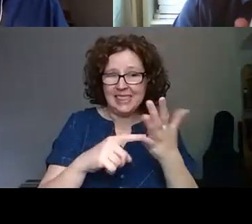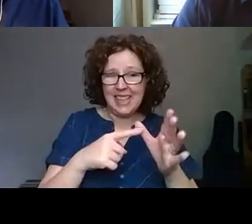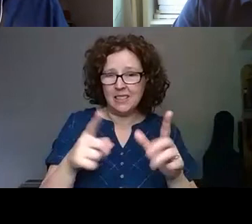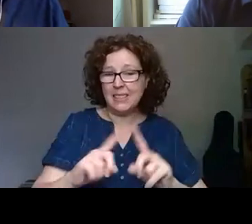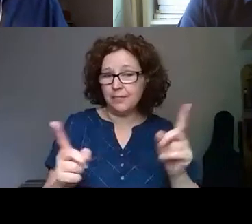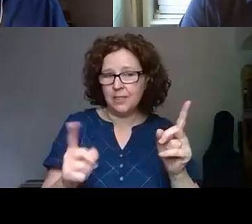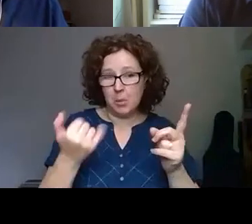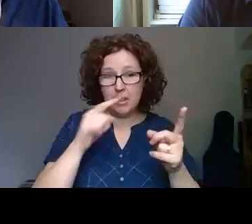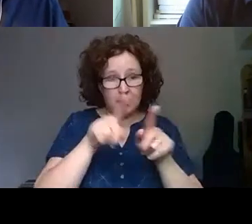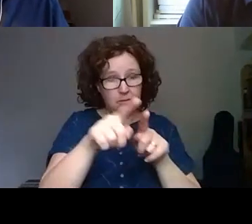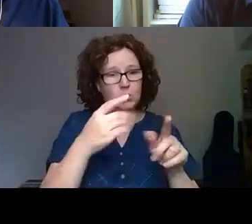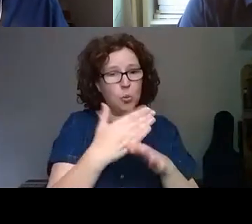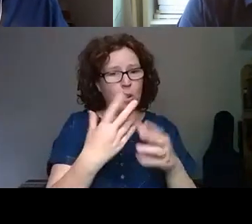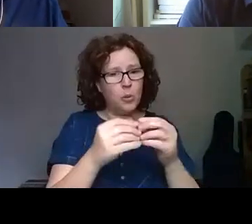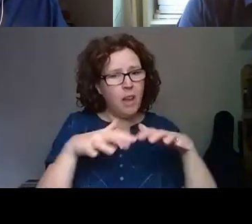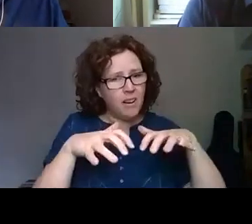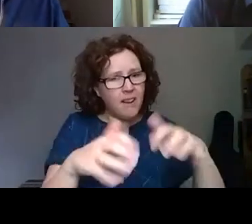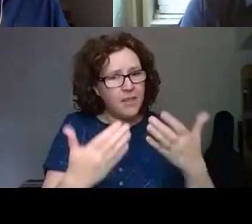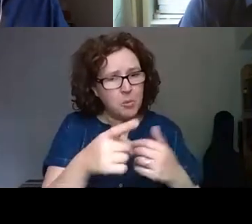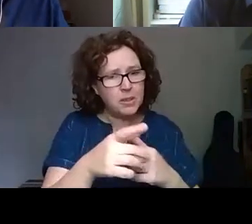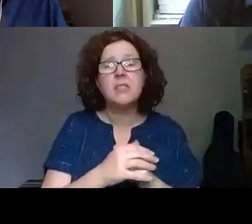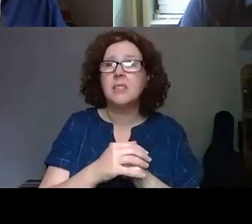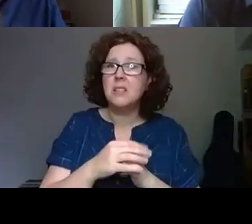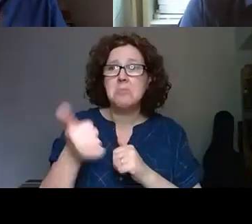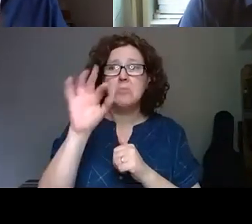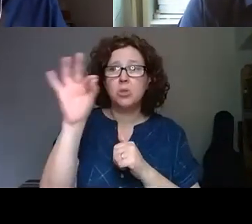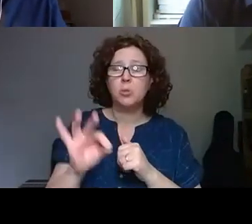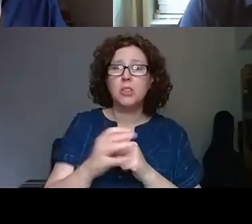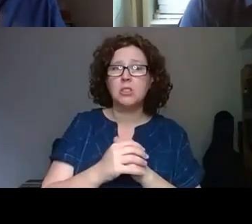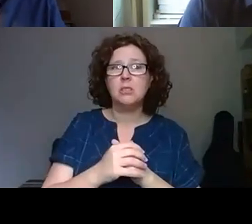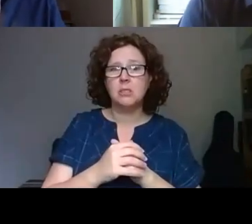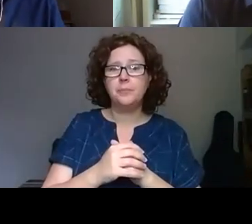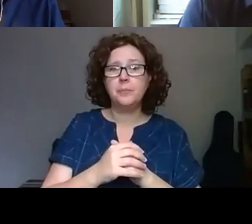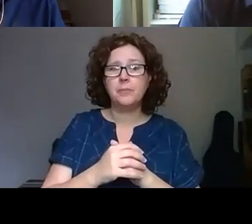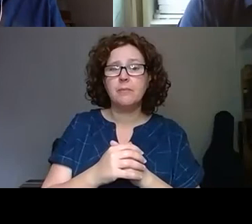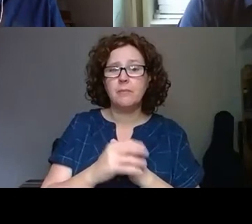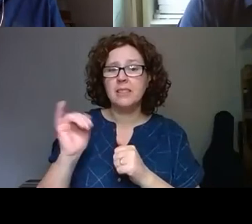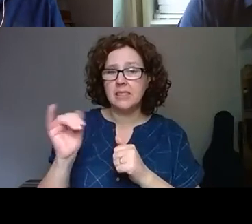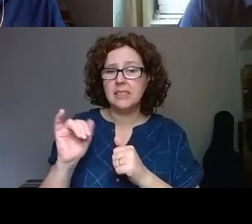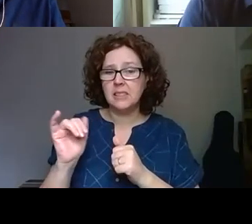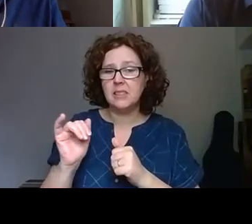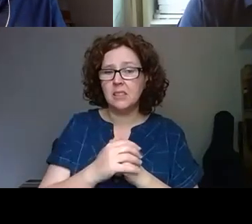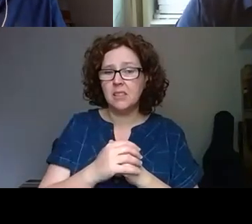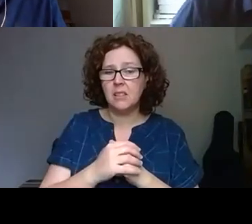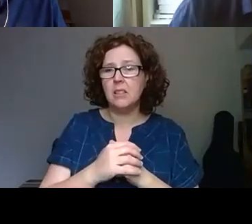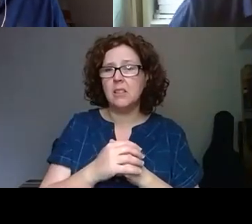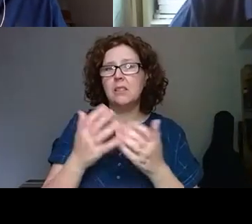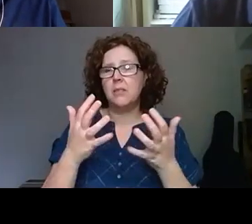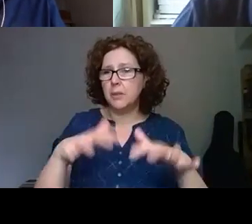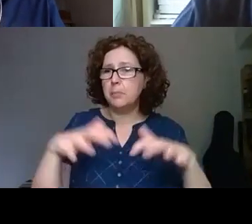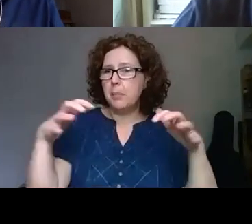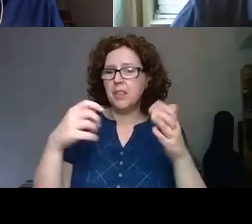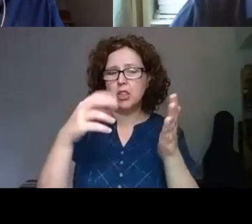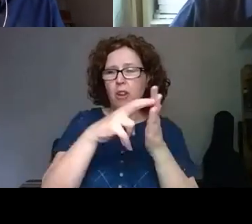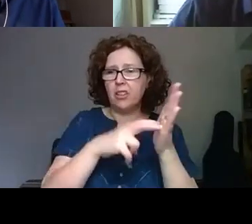about it that you're working with, for instance? Yeah, that's that's a really good question. So, yeah, so the public record office of Northern Ireland